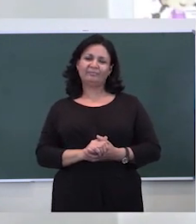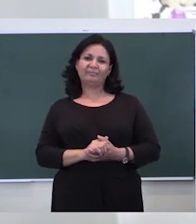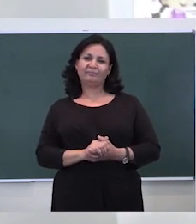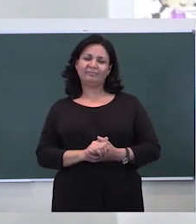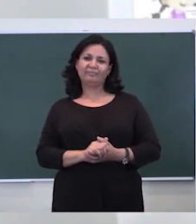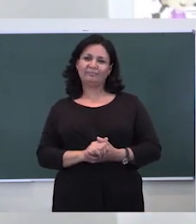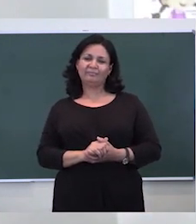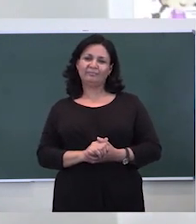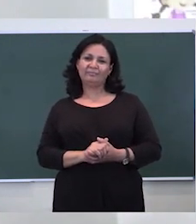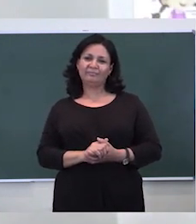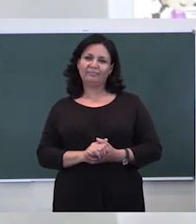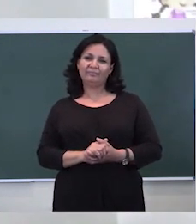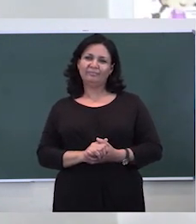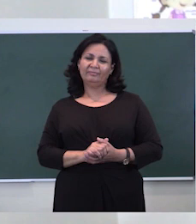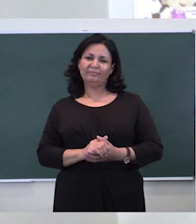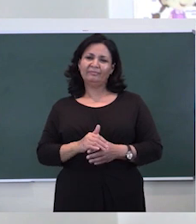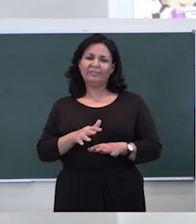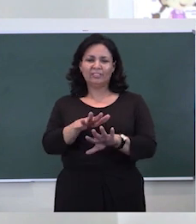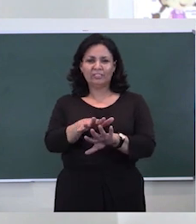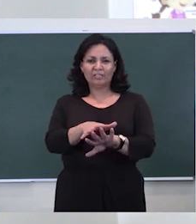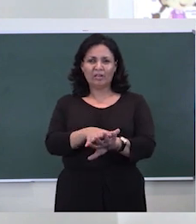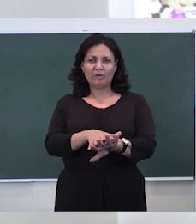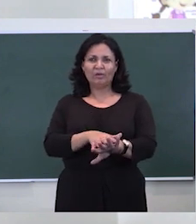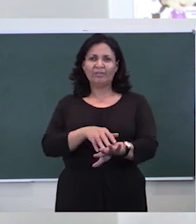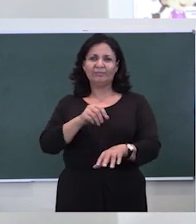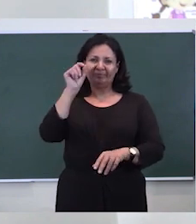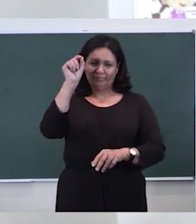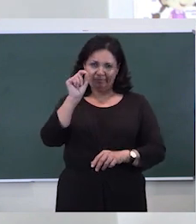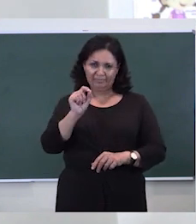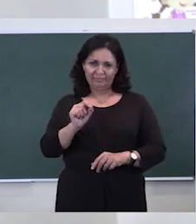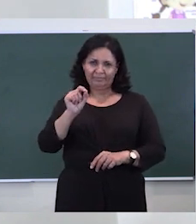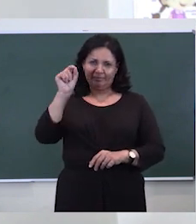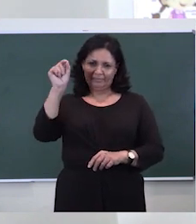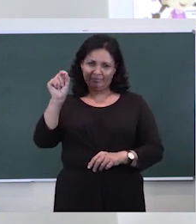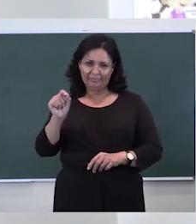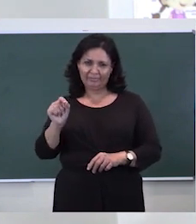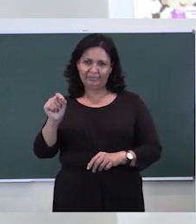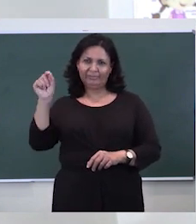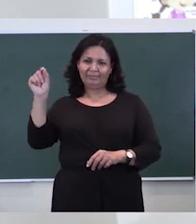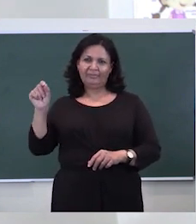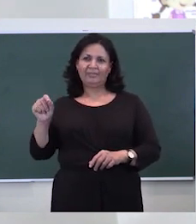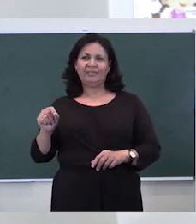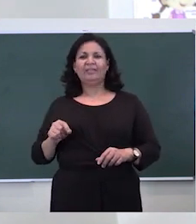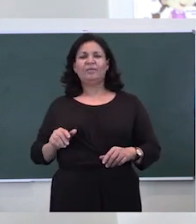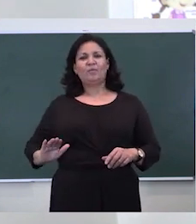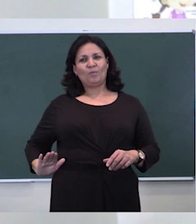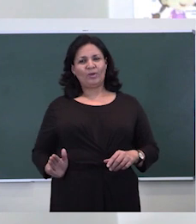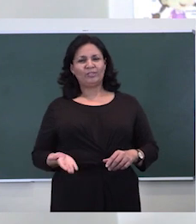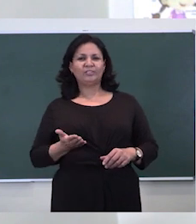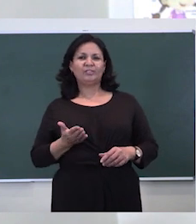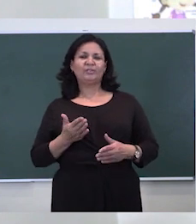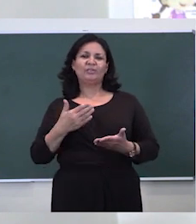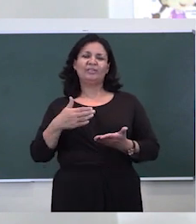time and make sure they are perfect. Whilst you are doing that, I want to tell you a little poem that I learned about the